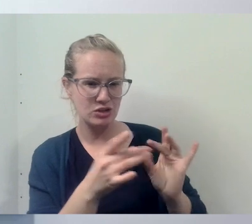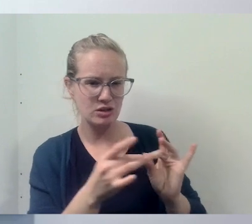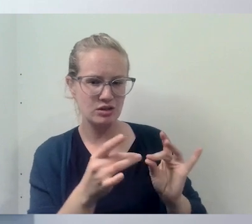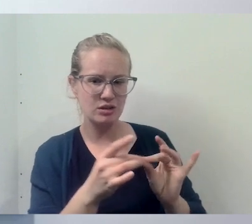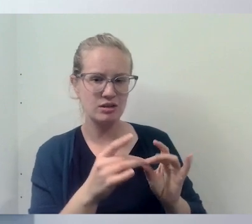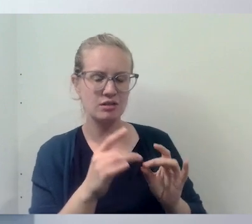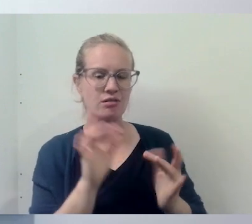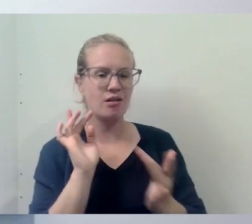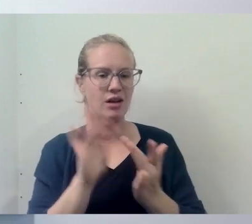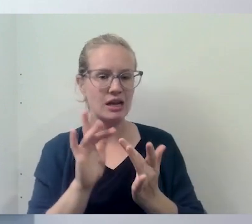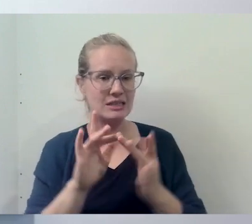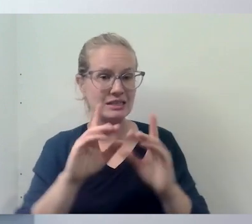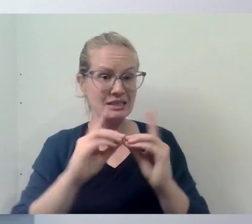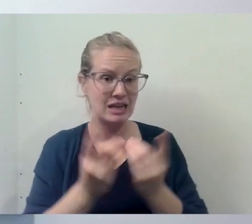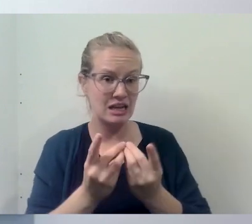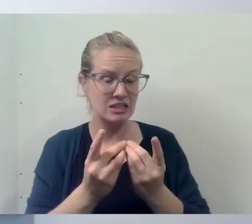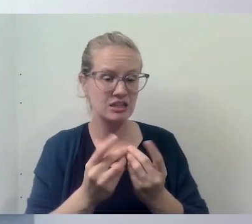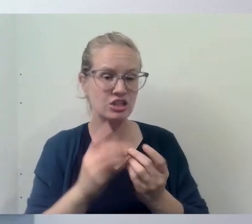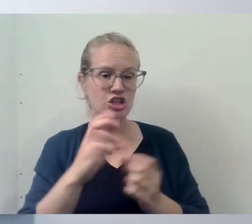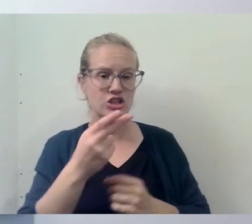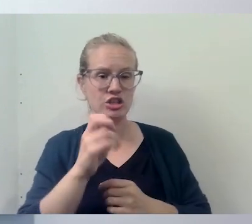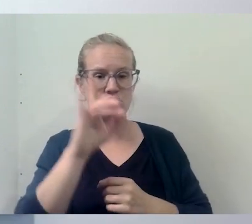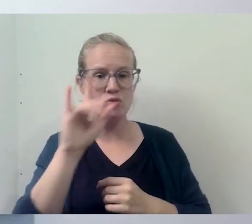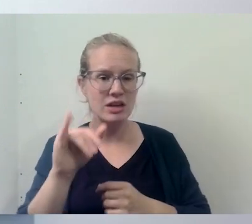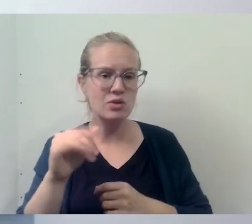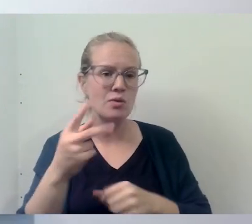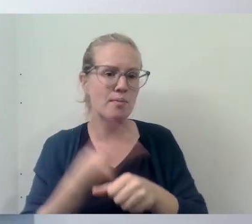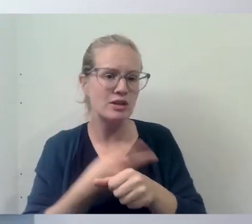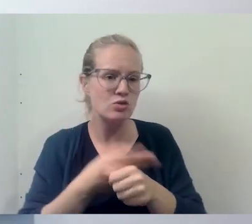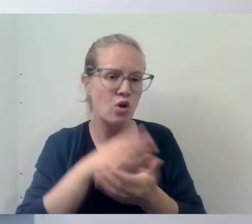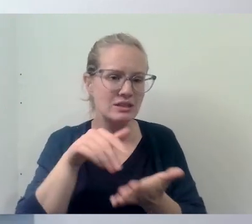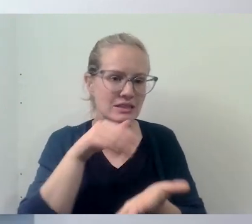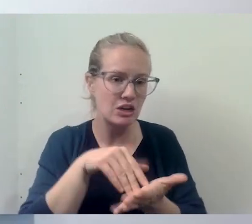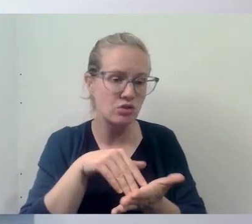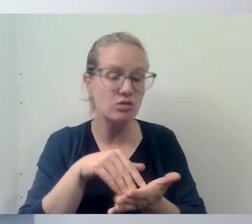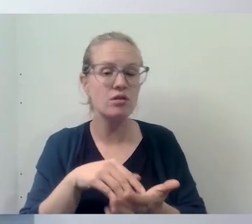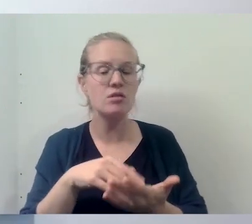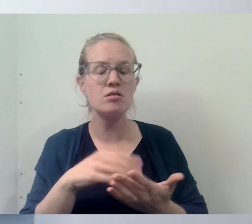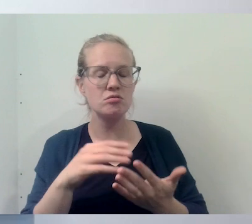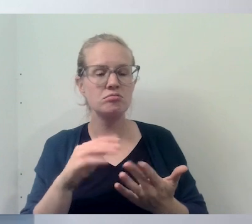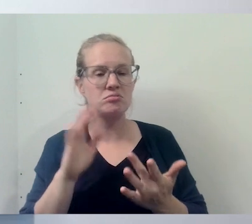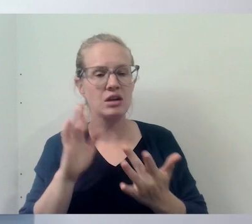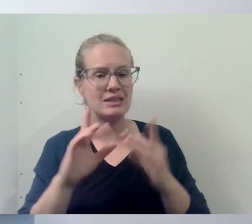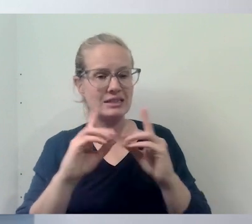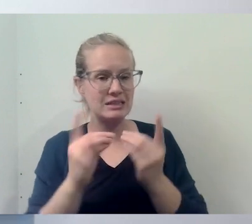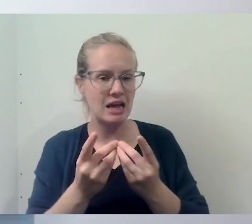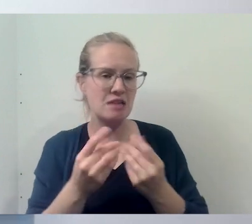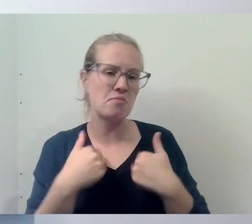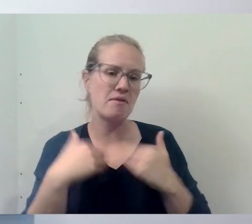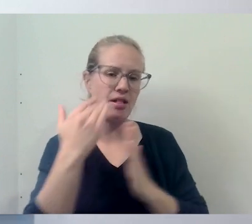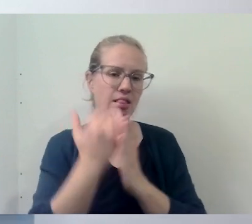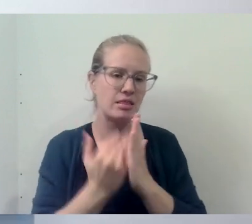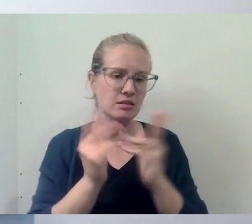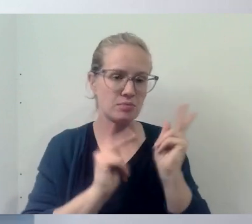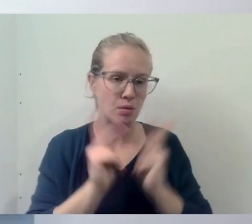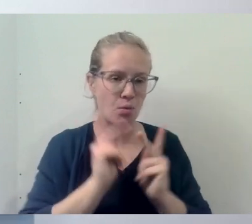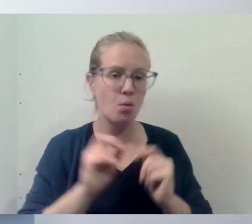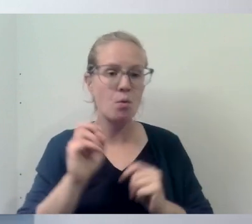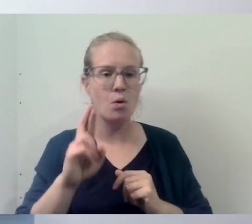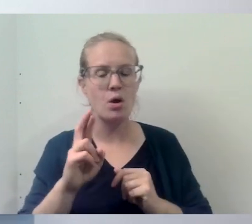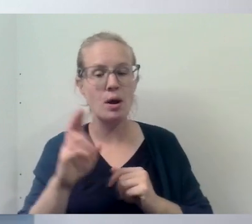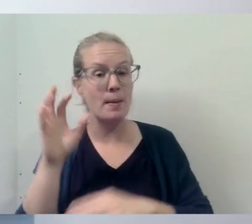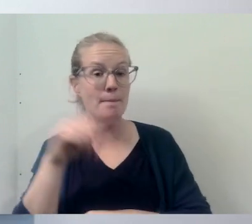contacting the diocese and chancery or the pastoral center. Um, they may have a list of people or even